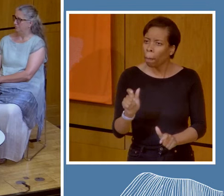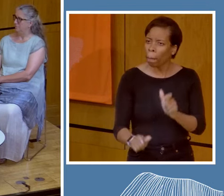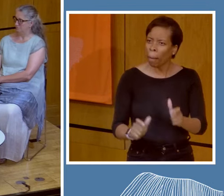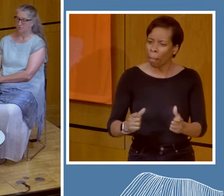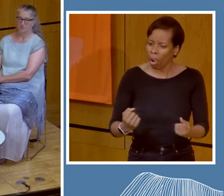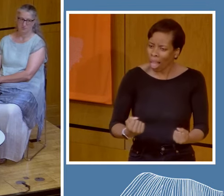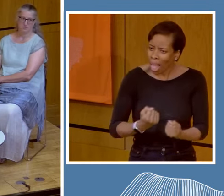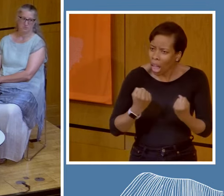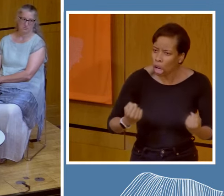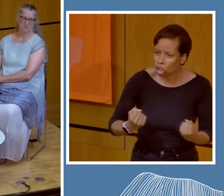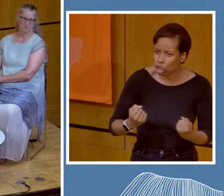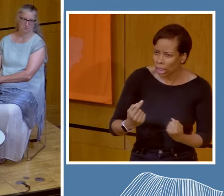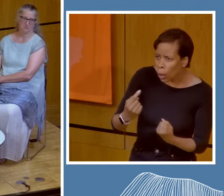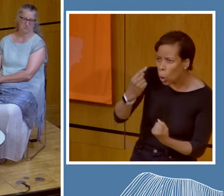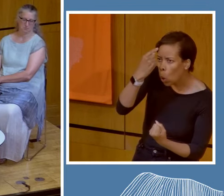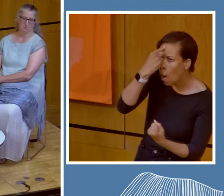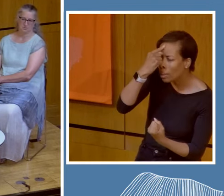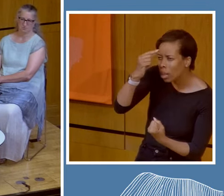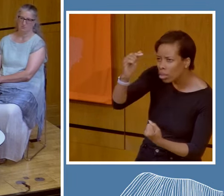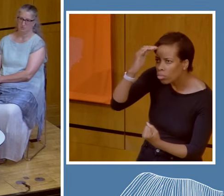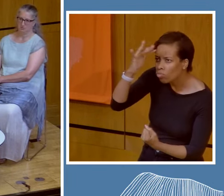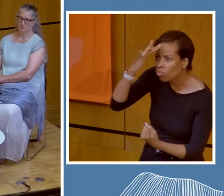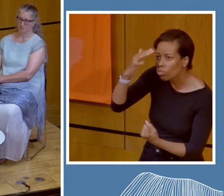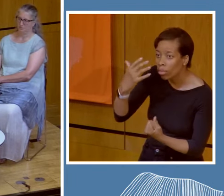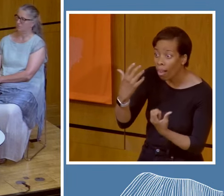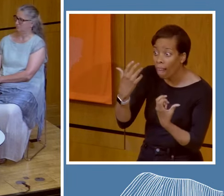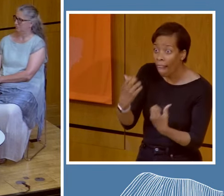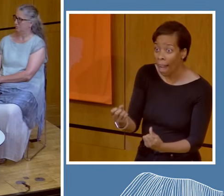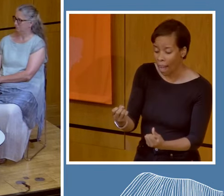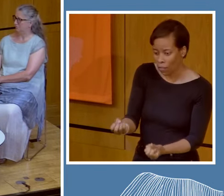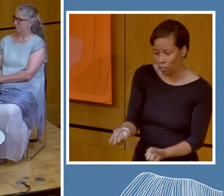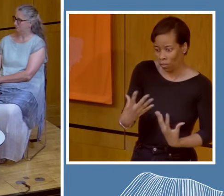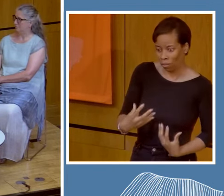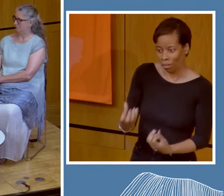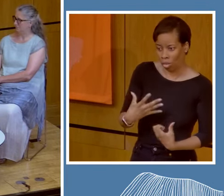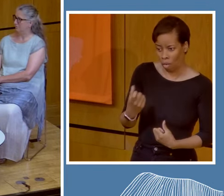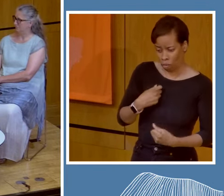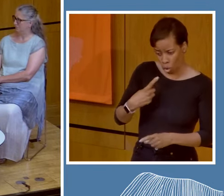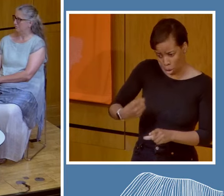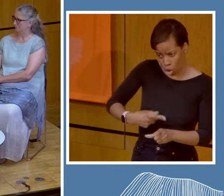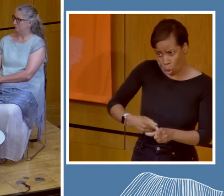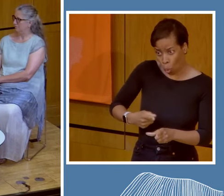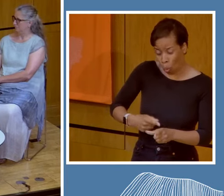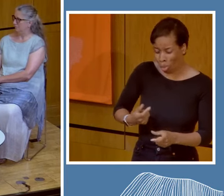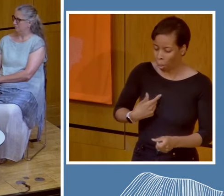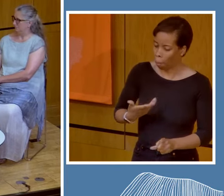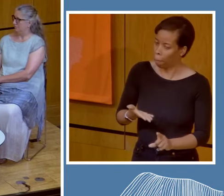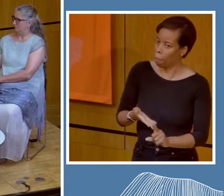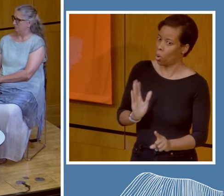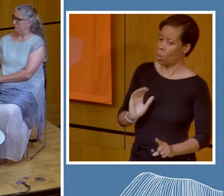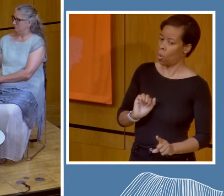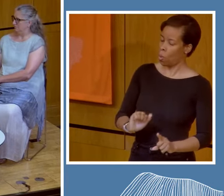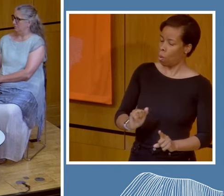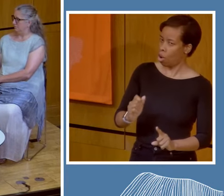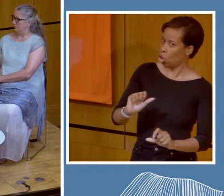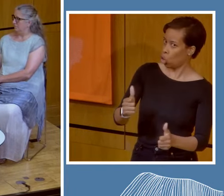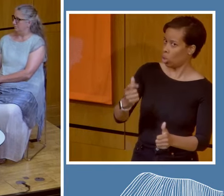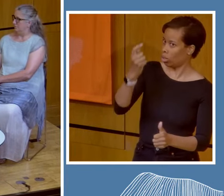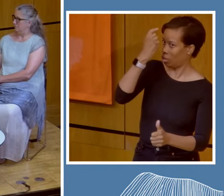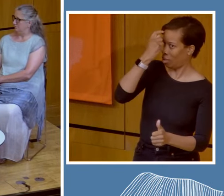common sense and the common sense that's coming forth in these new generations are just so apparent with the